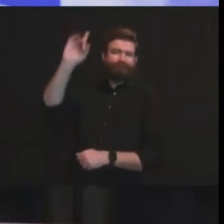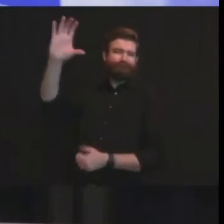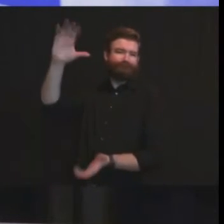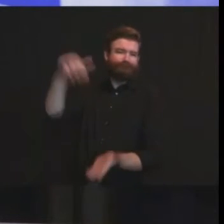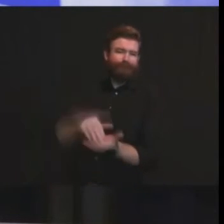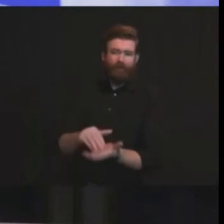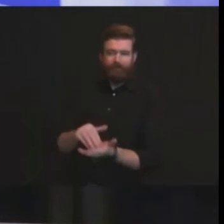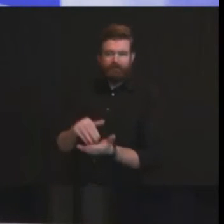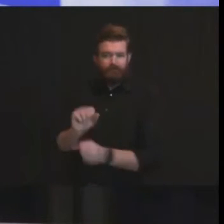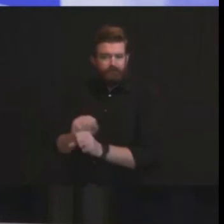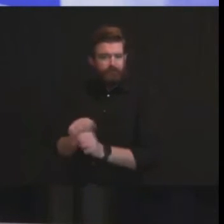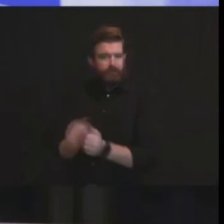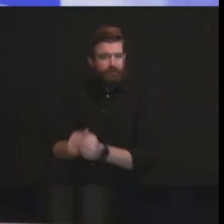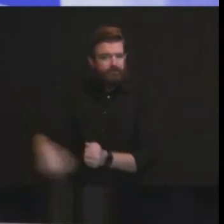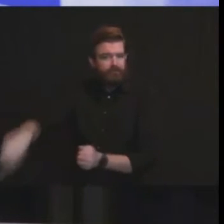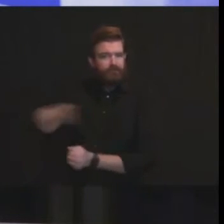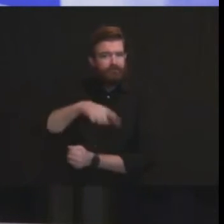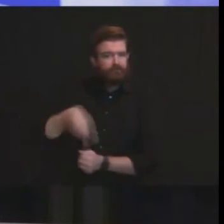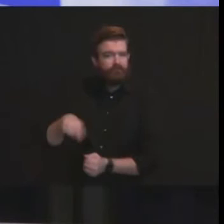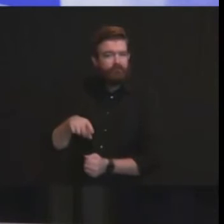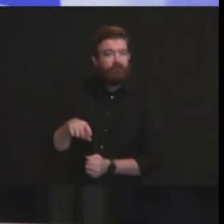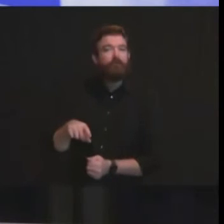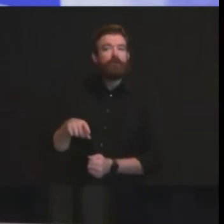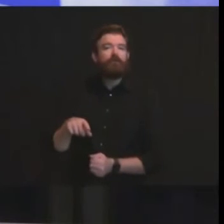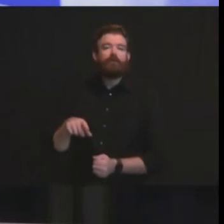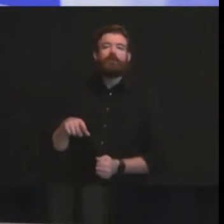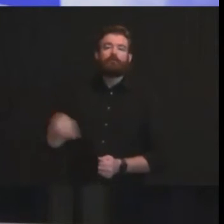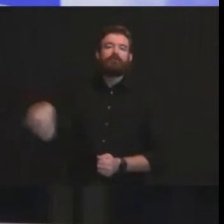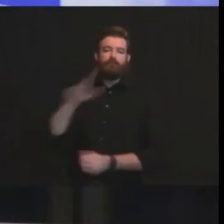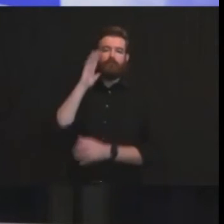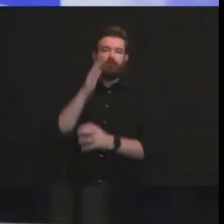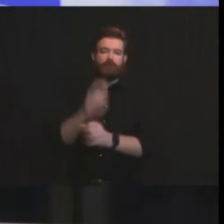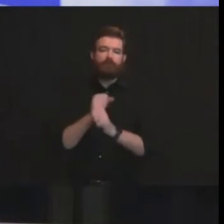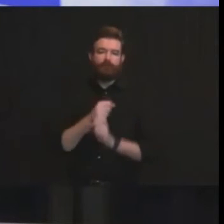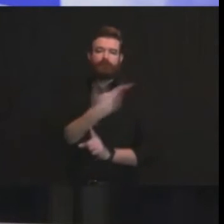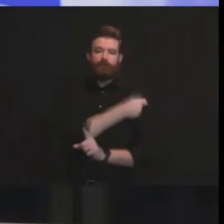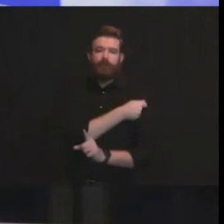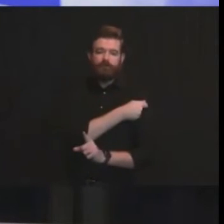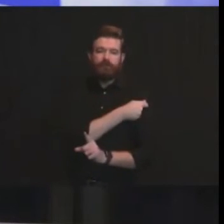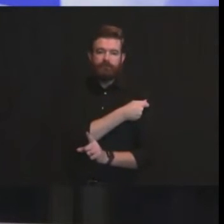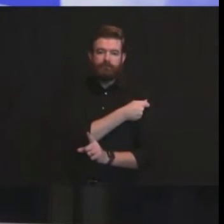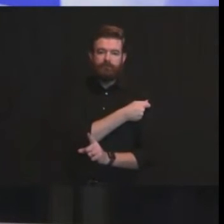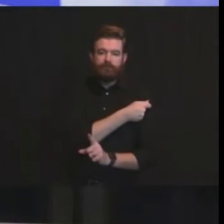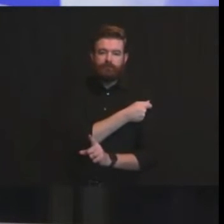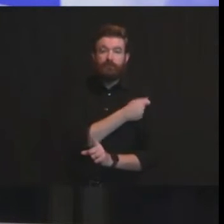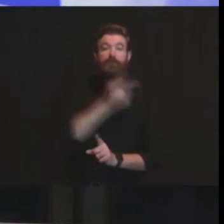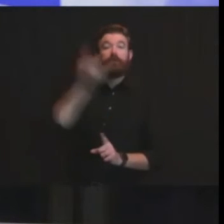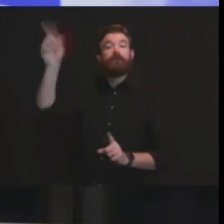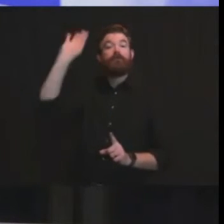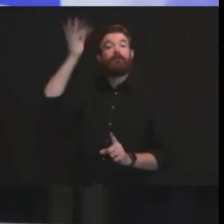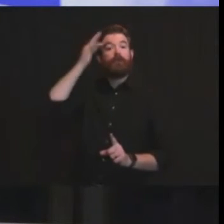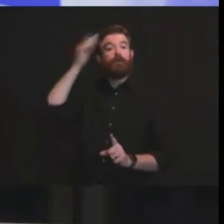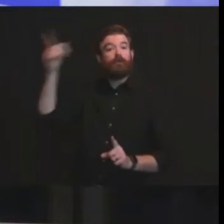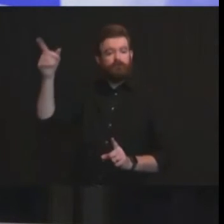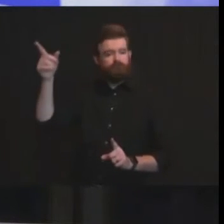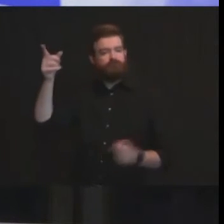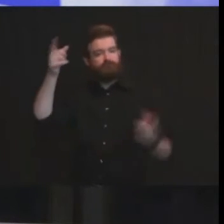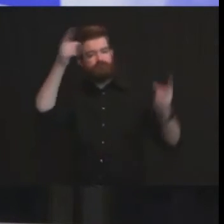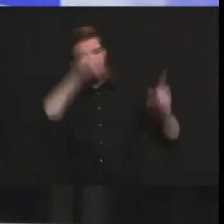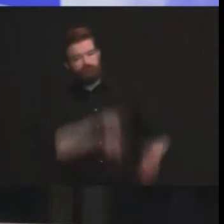facilities will be vaccinated through agreements that the federal government has set with cvs and walgreens